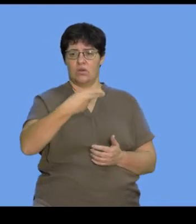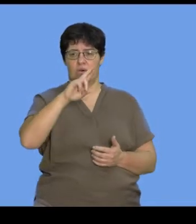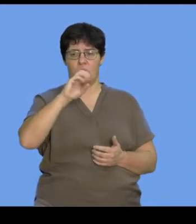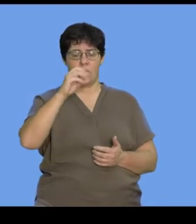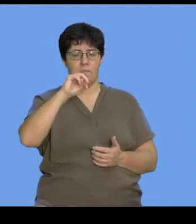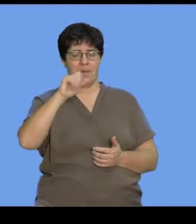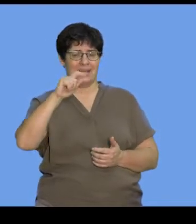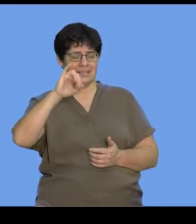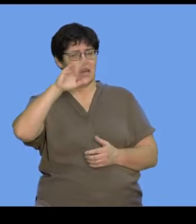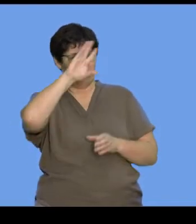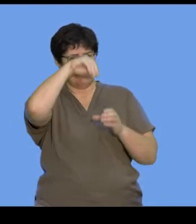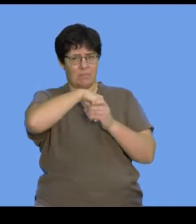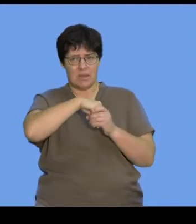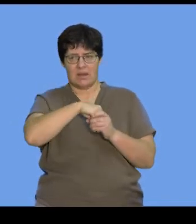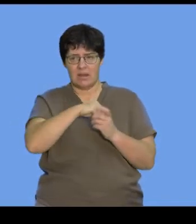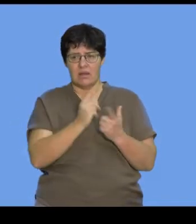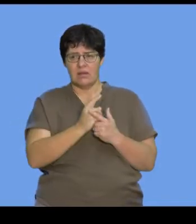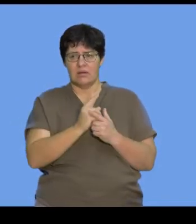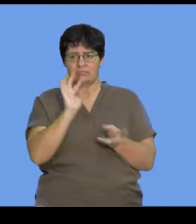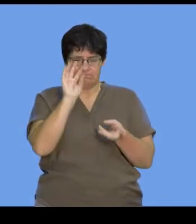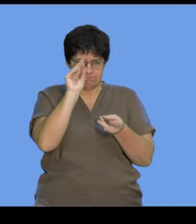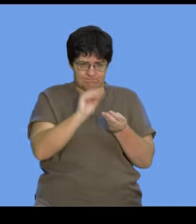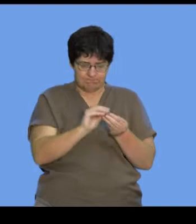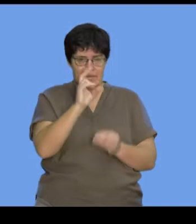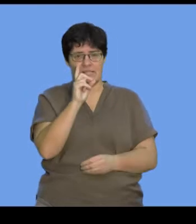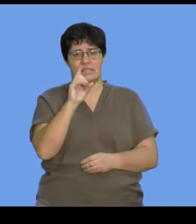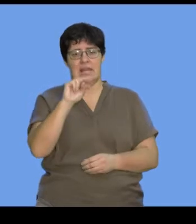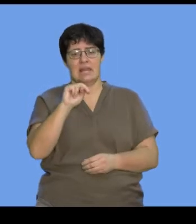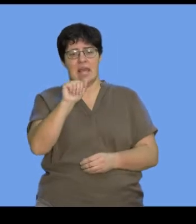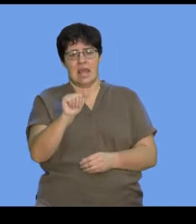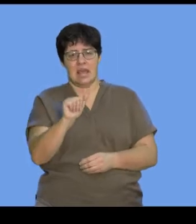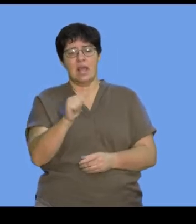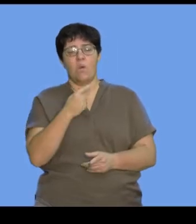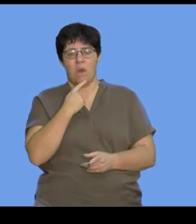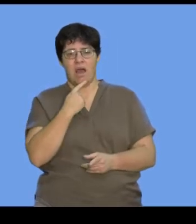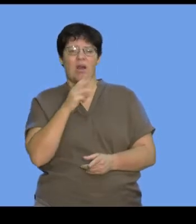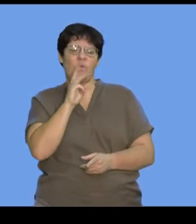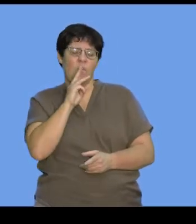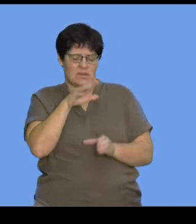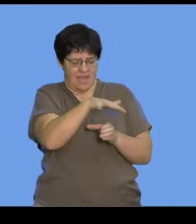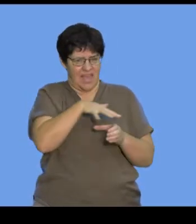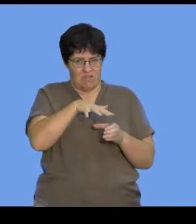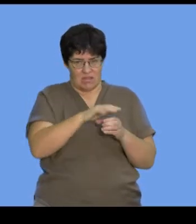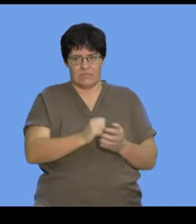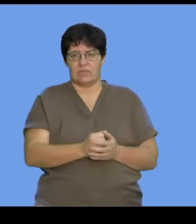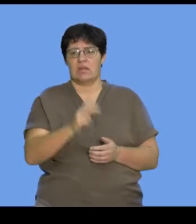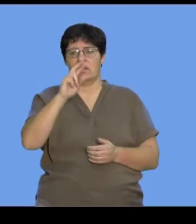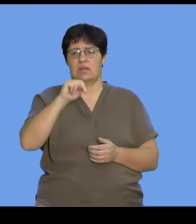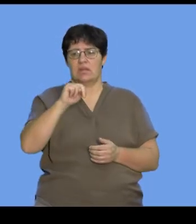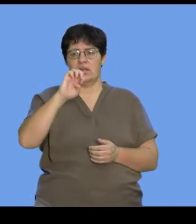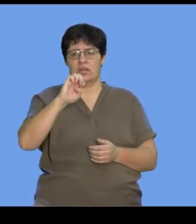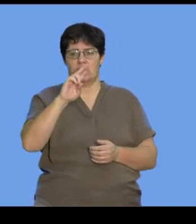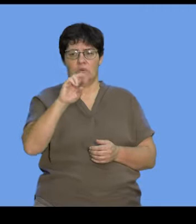which is wound up DNA, which is present in this liquid part of the cell called the nucleoplasm.